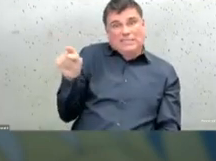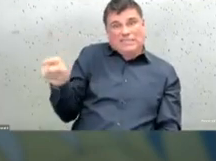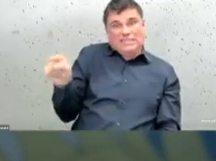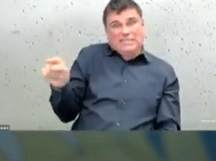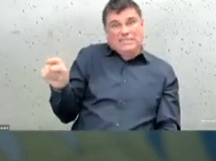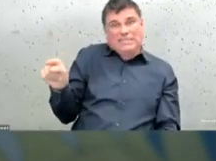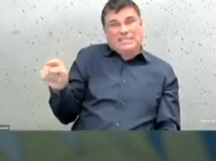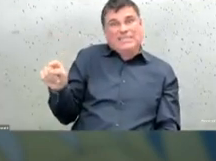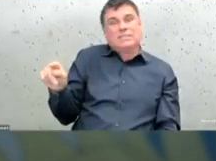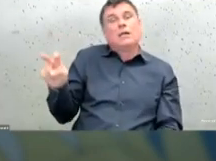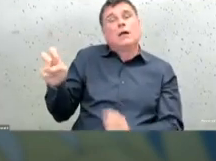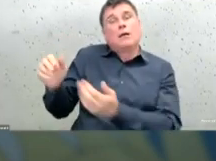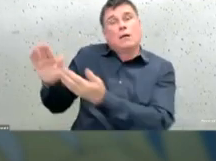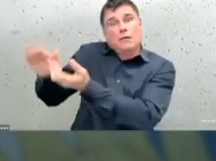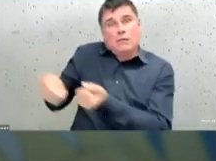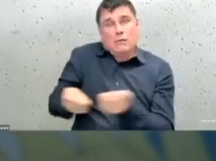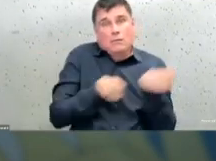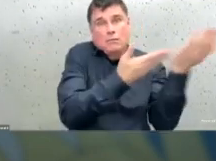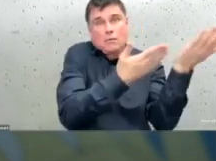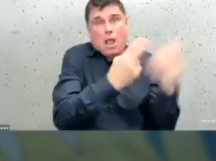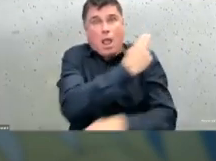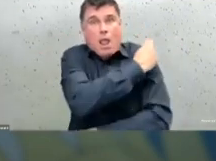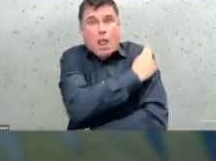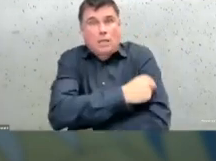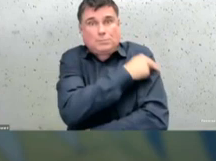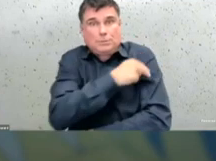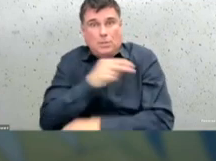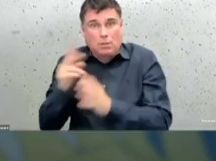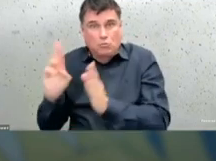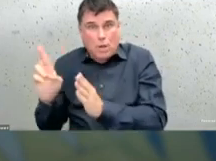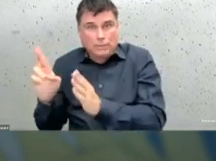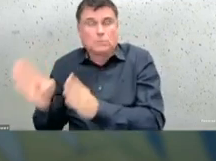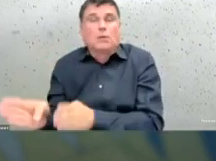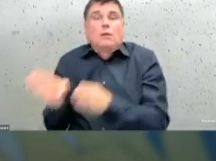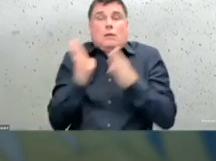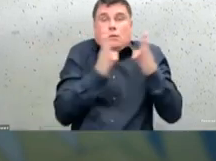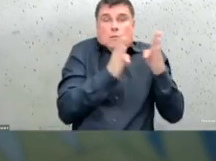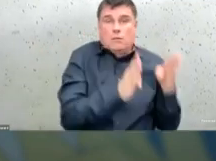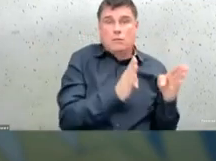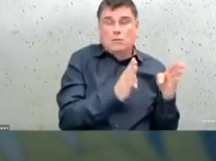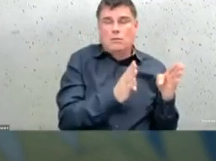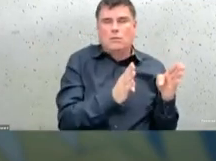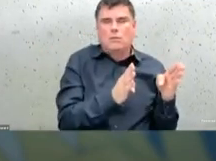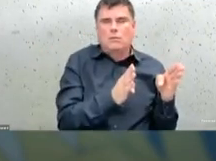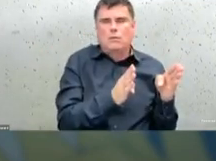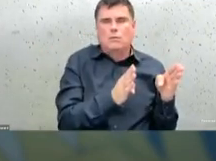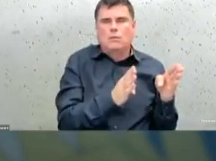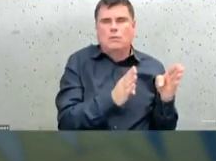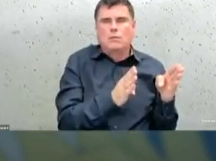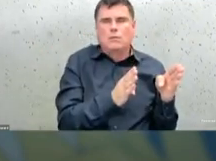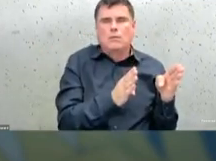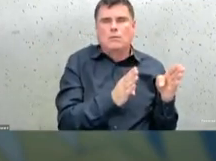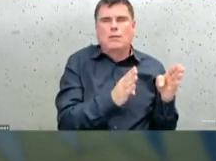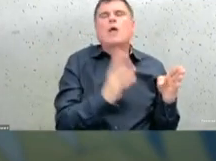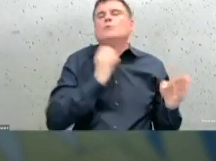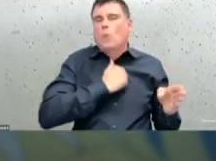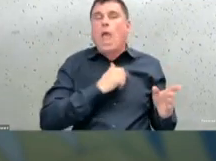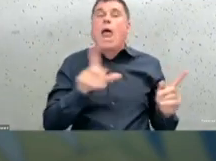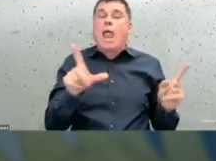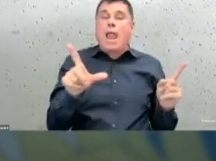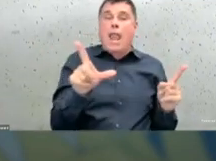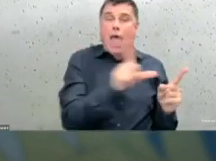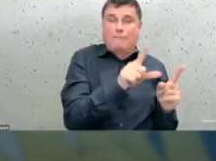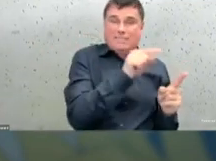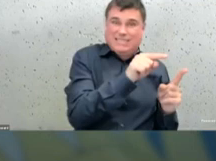left-hand side, hospitalizations on the right-hand side cases. And where we are right now, we should continue to see a steady